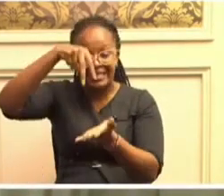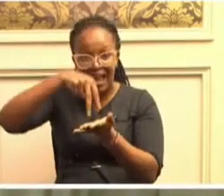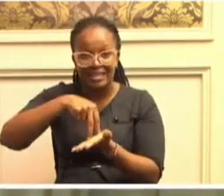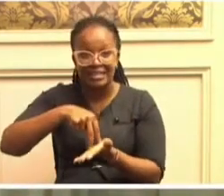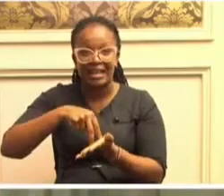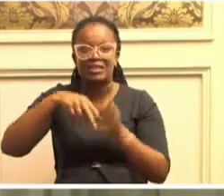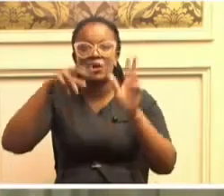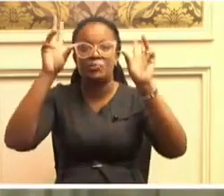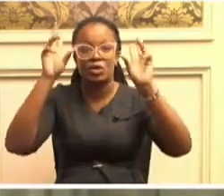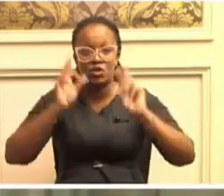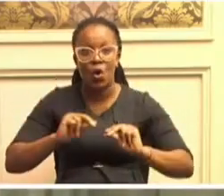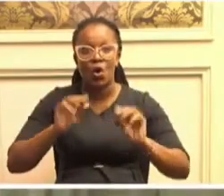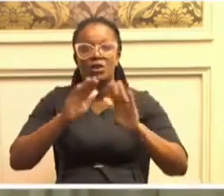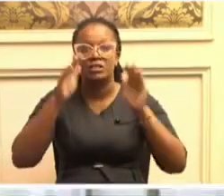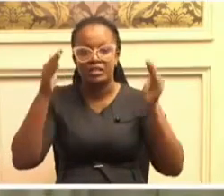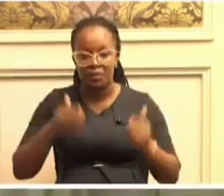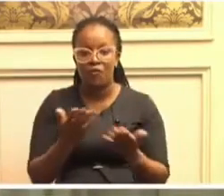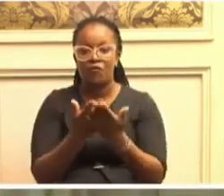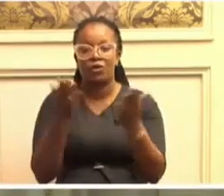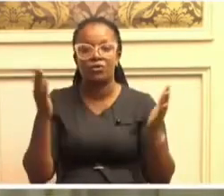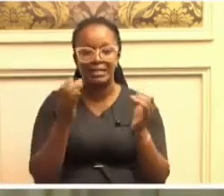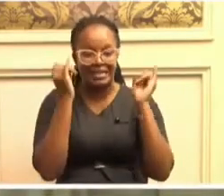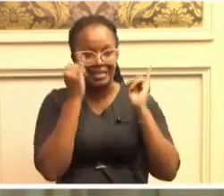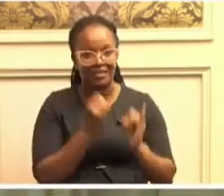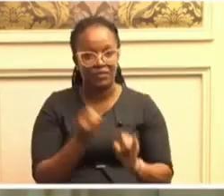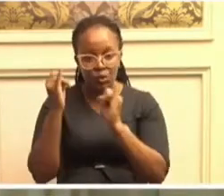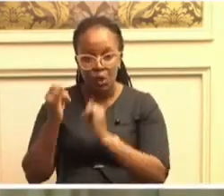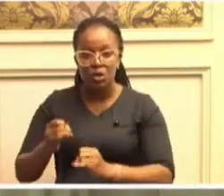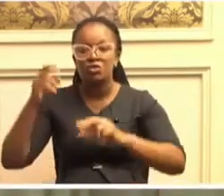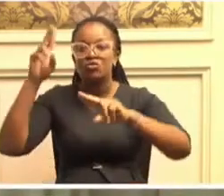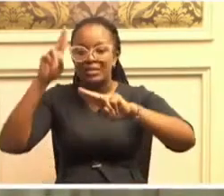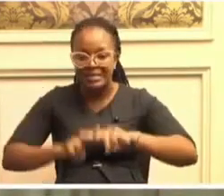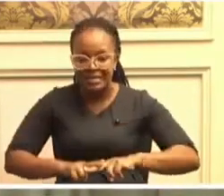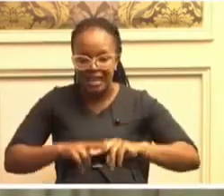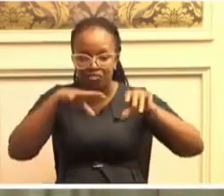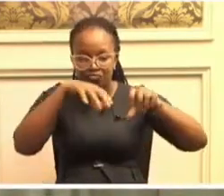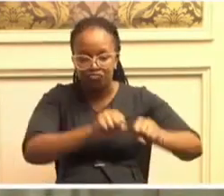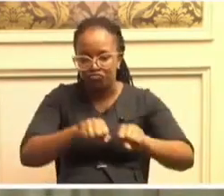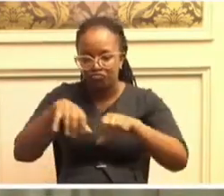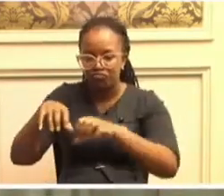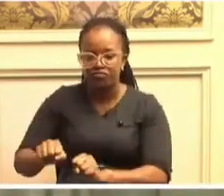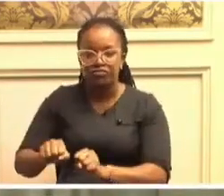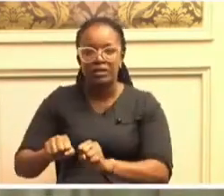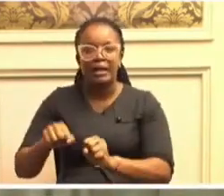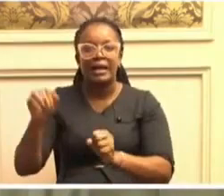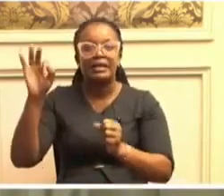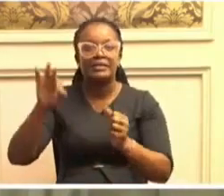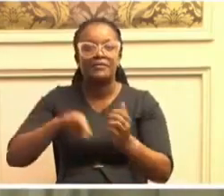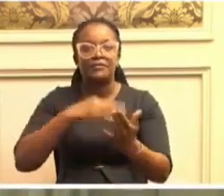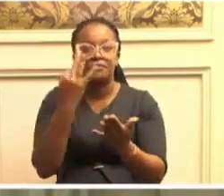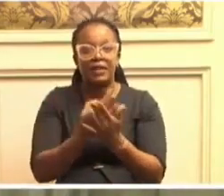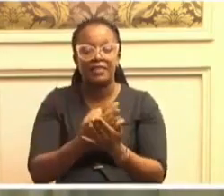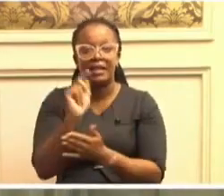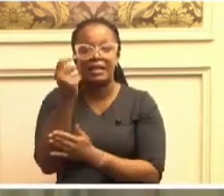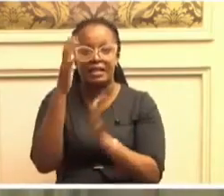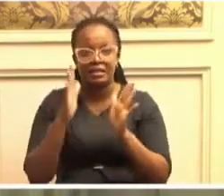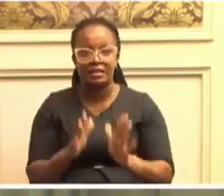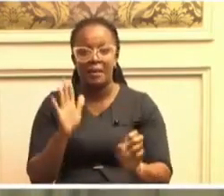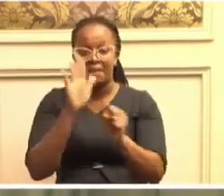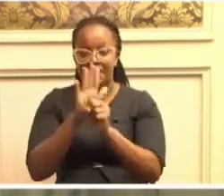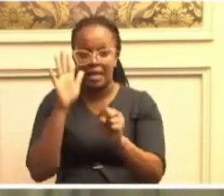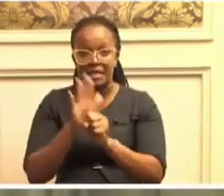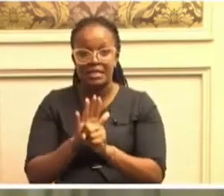will be no table for these individuals to sit on and determine the fate of Kenyans. A majority of my